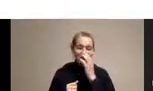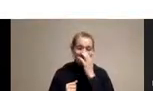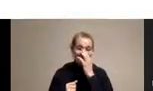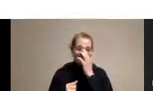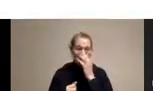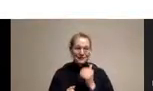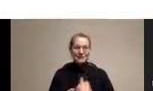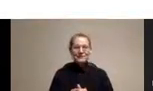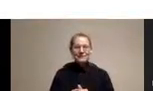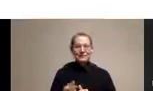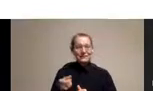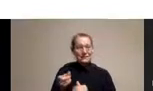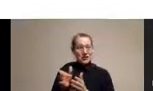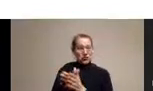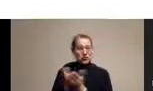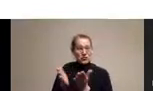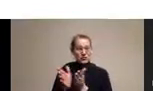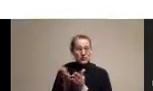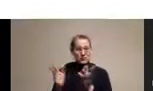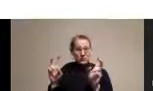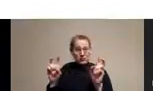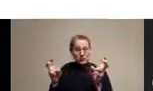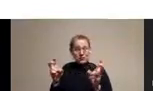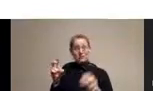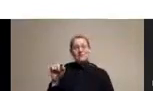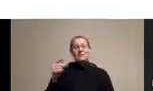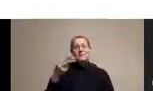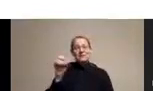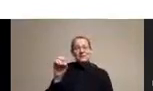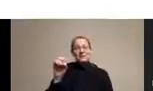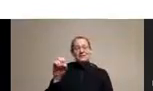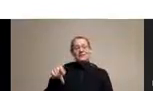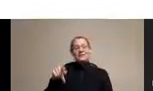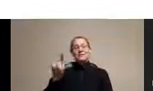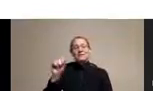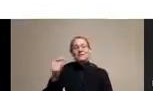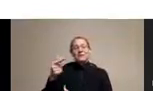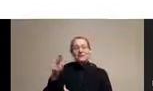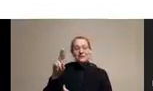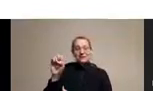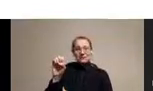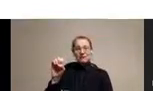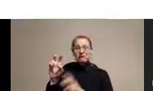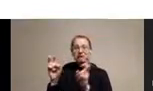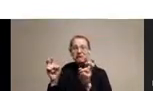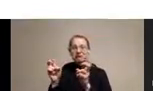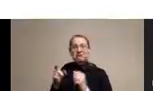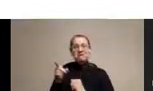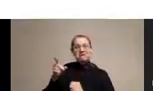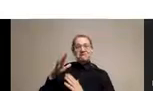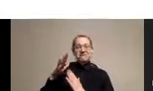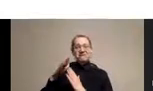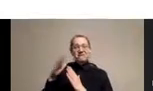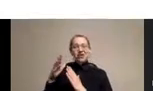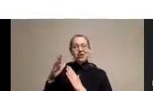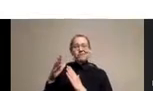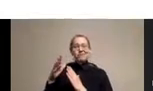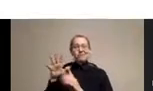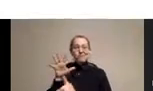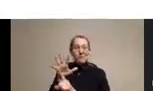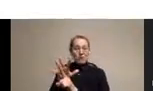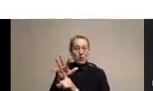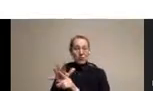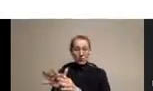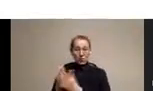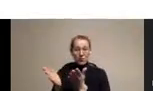Albert Camus, became a top seller as soon the pandemic, as we all looked to read and to understand what had happened in